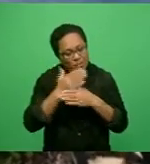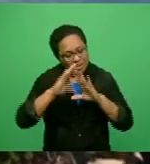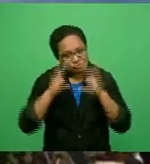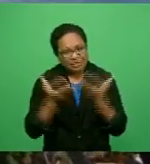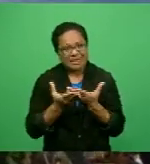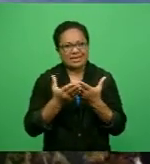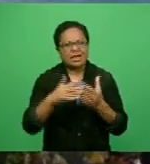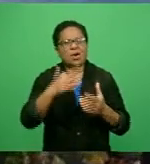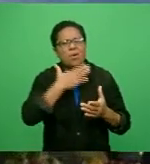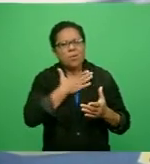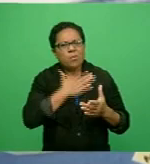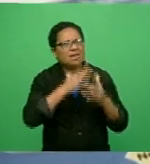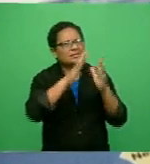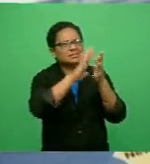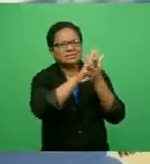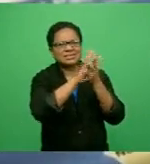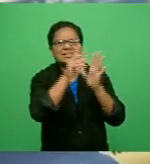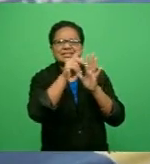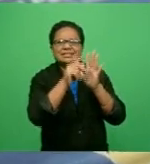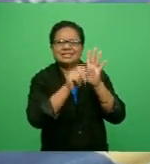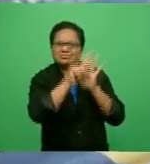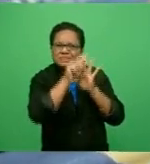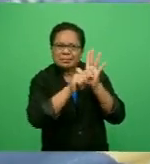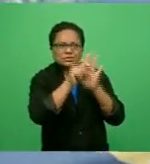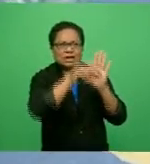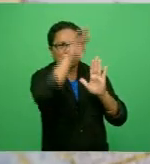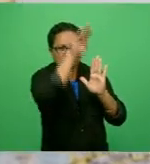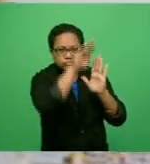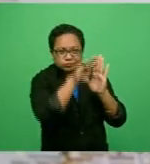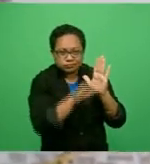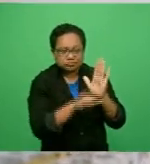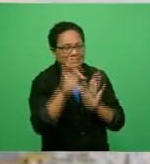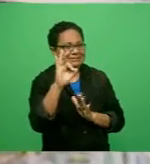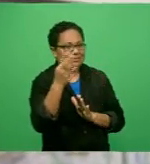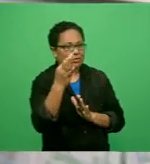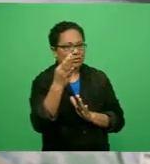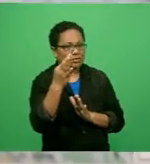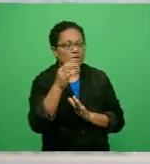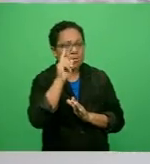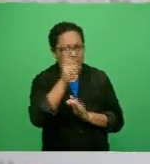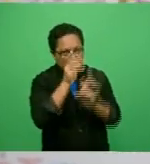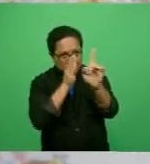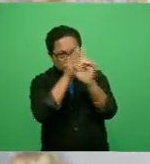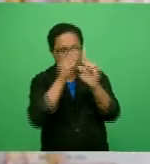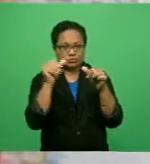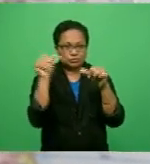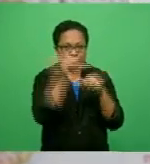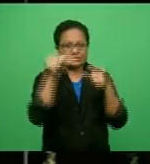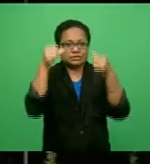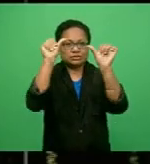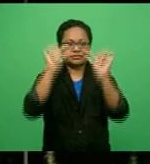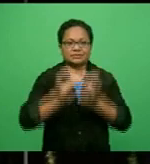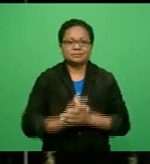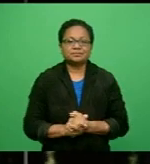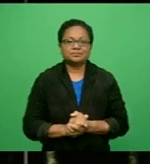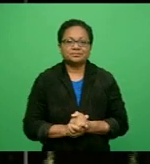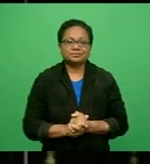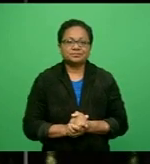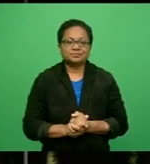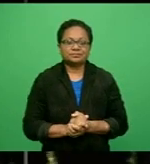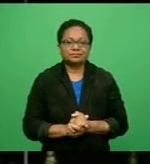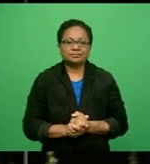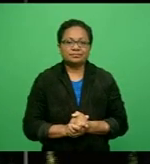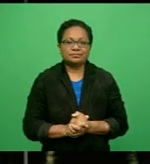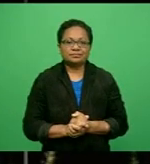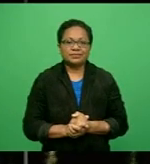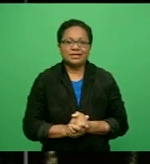zero emissions, stressing that this is the only new normal worth fighting for. Lina Reis, FBC News. The